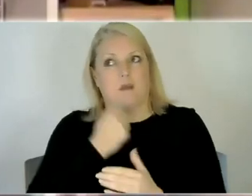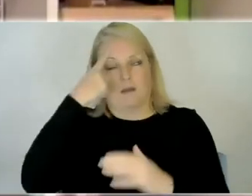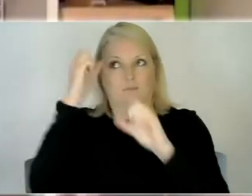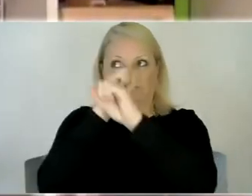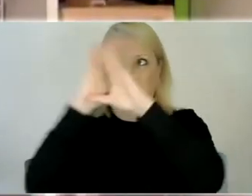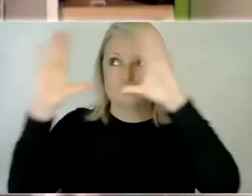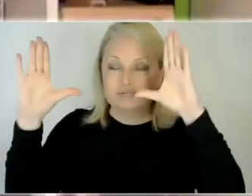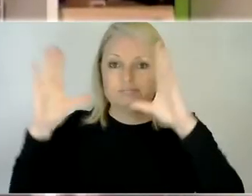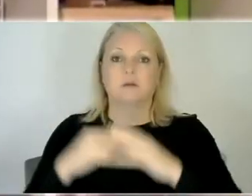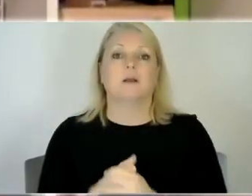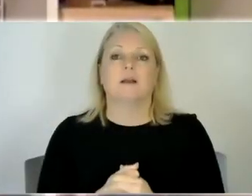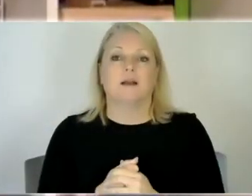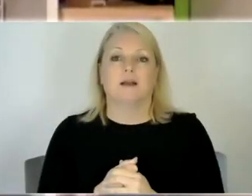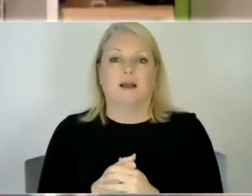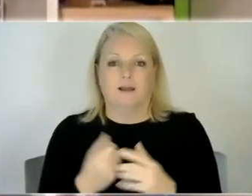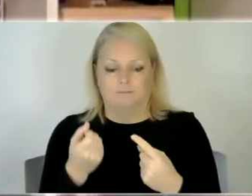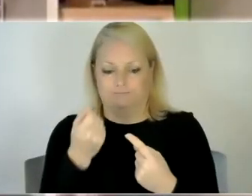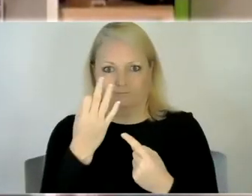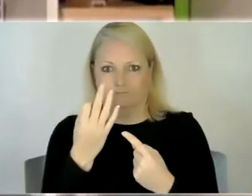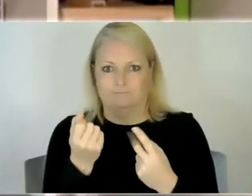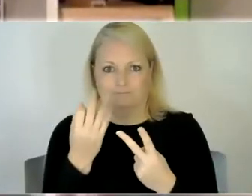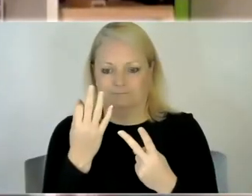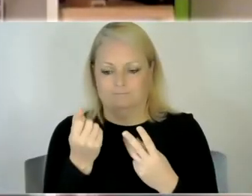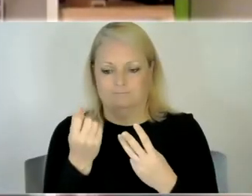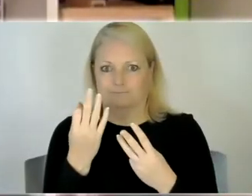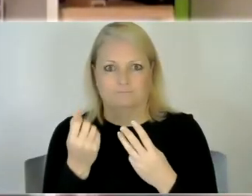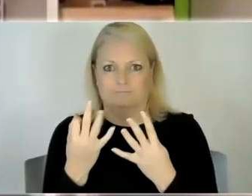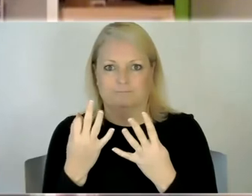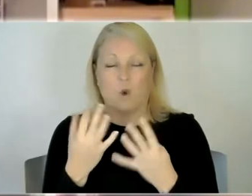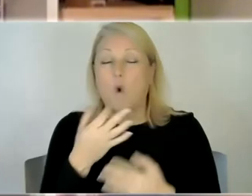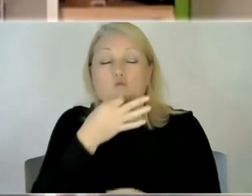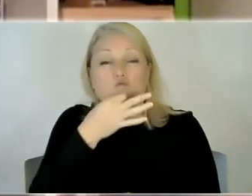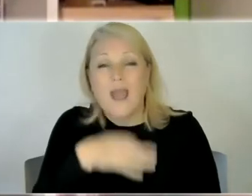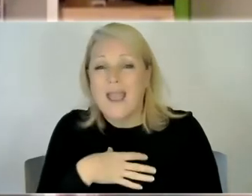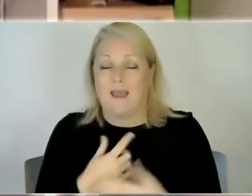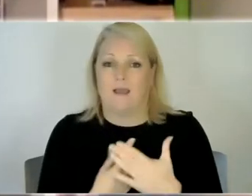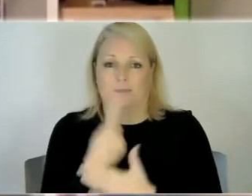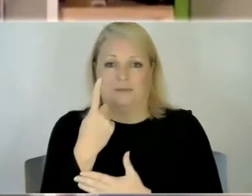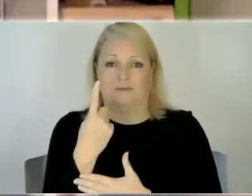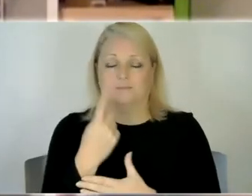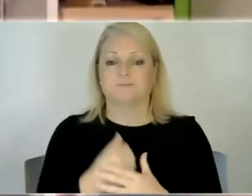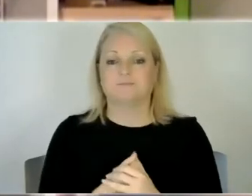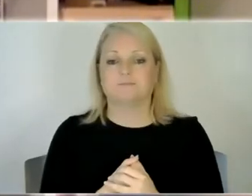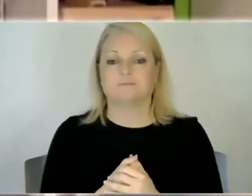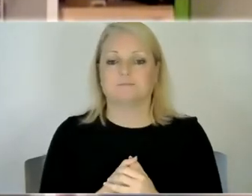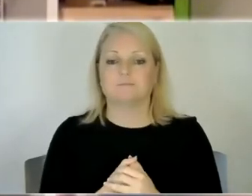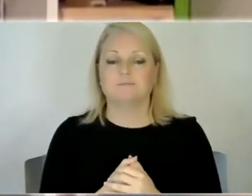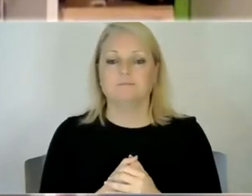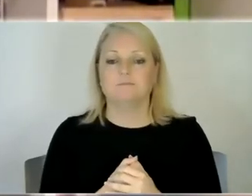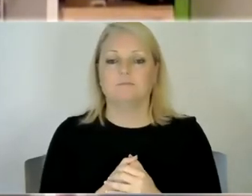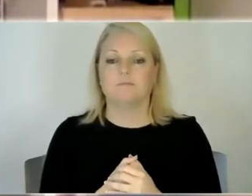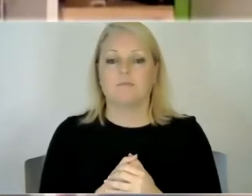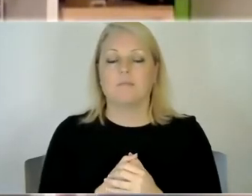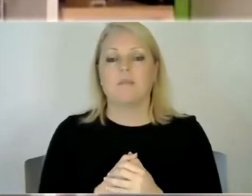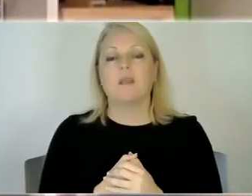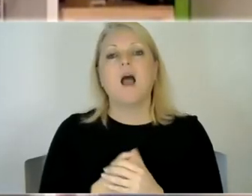of them have happened or they're very you know very rare that we ever get to do those things so i think for a